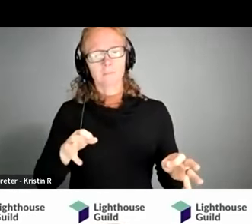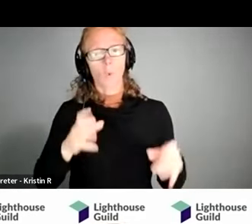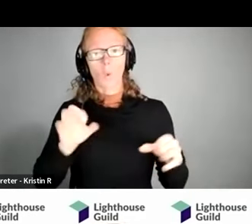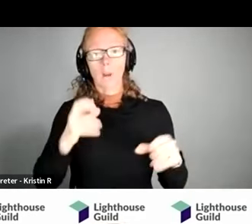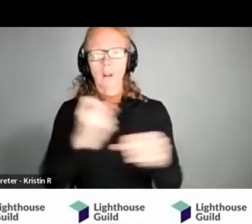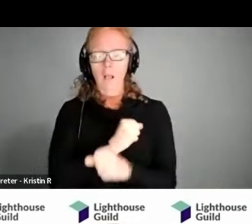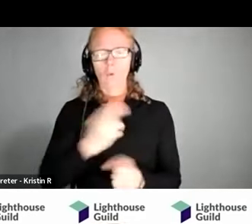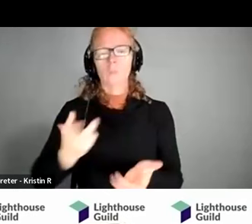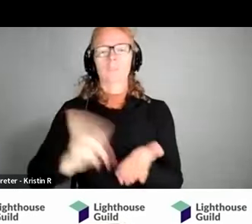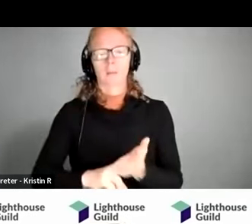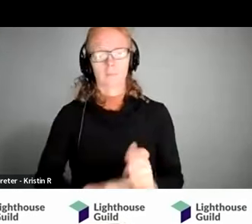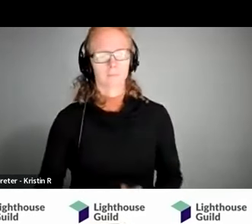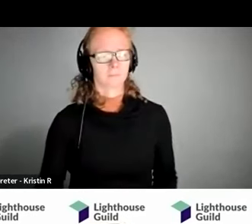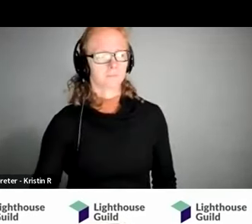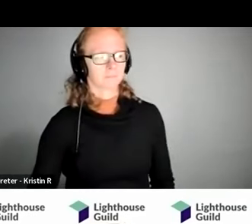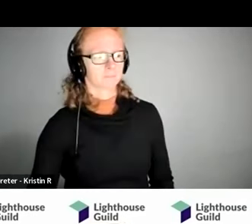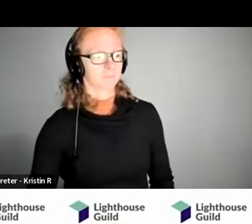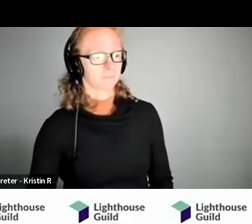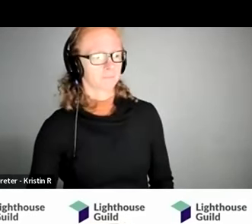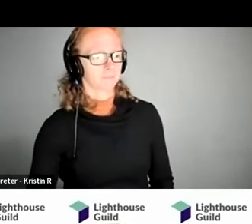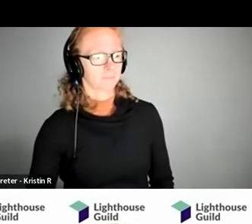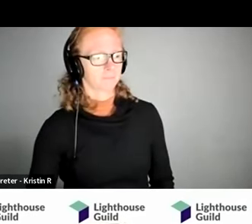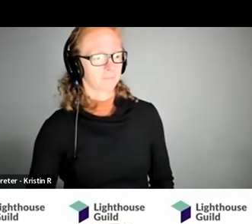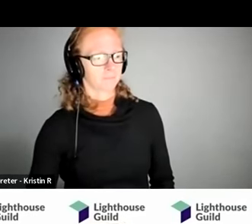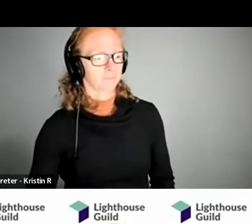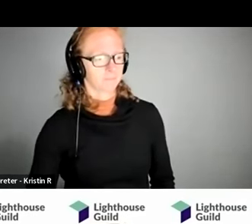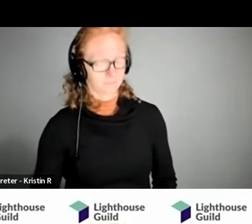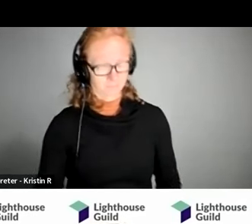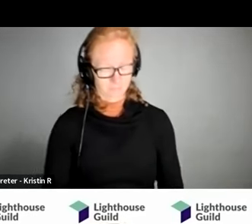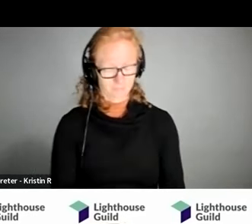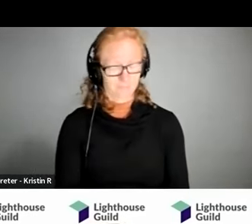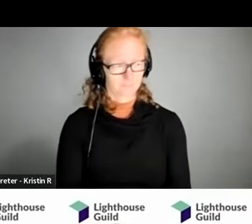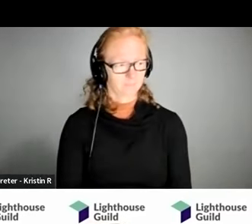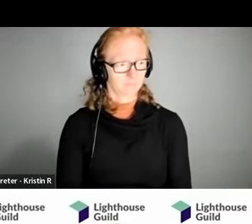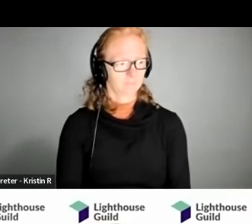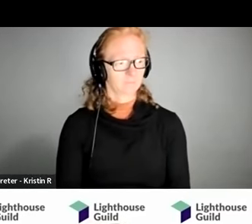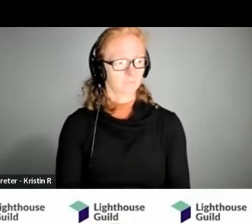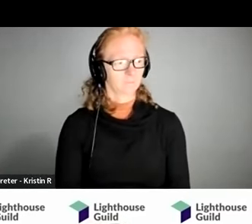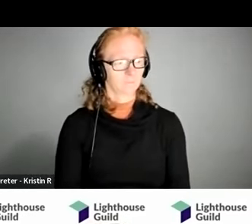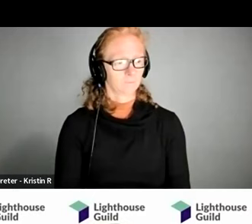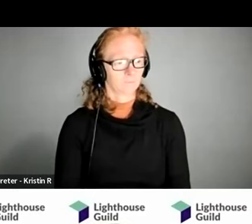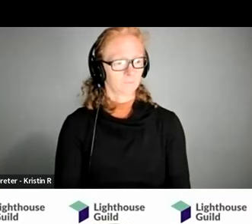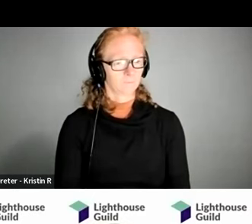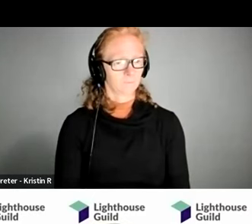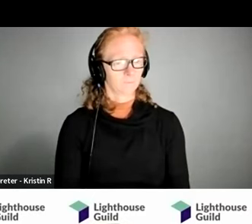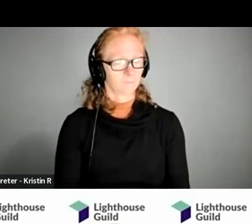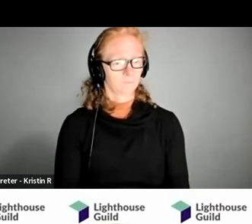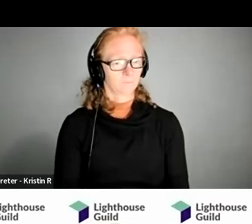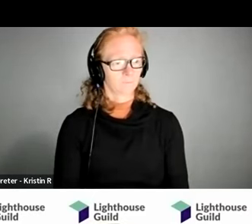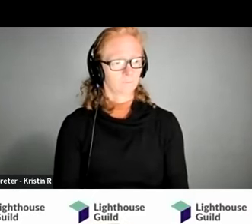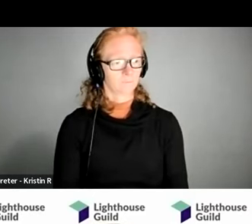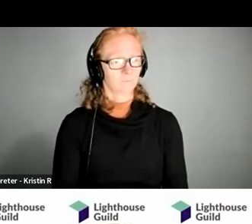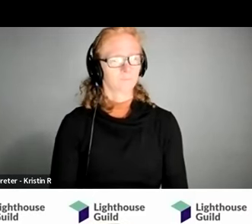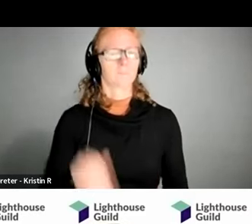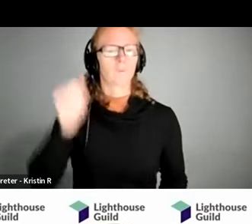aid or signed up for it so um i'll just answer that um audiologists it's a new